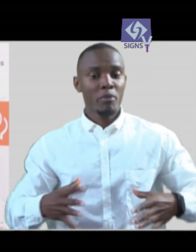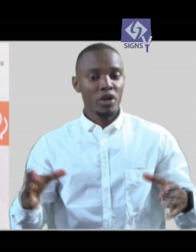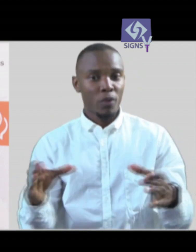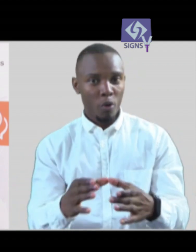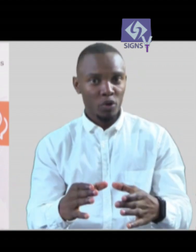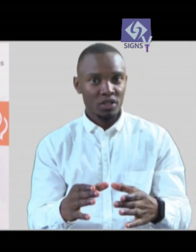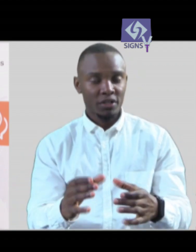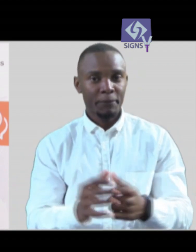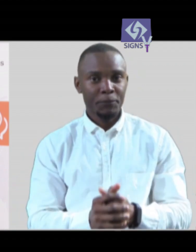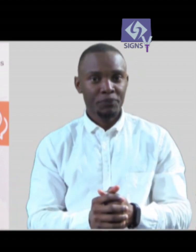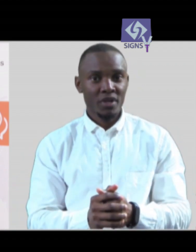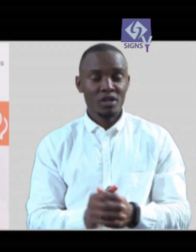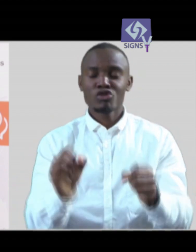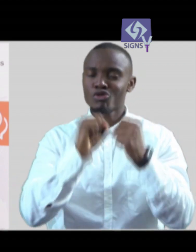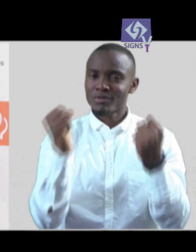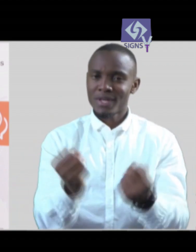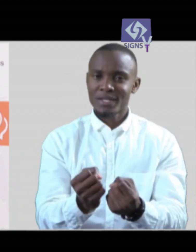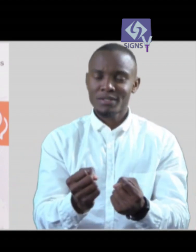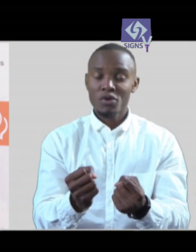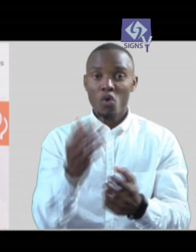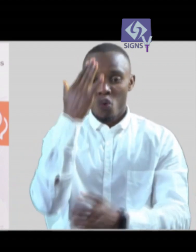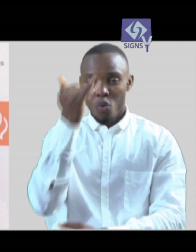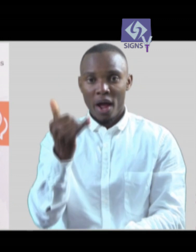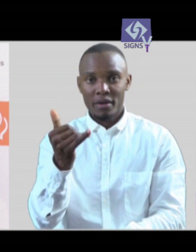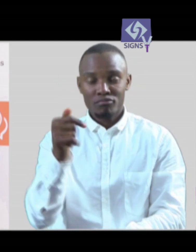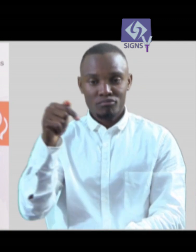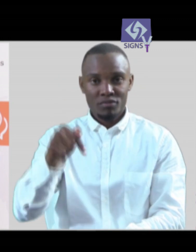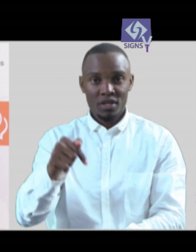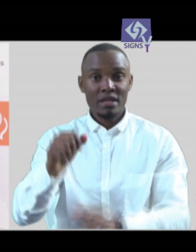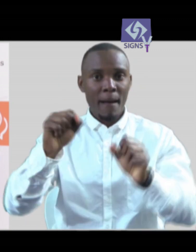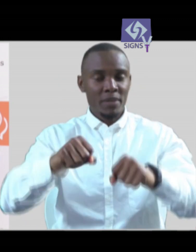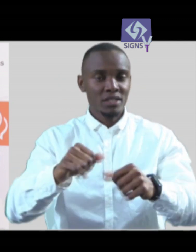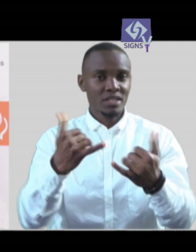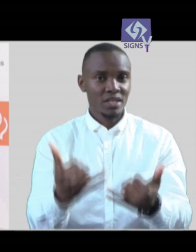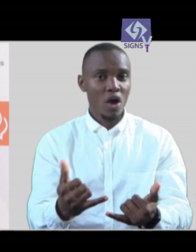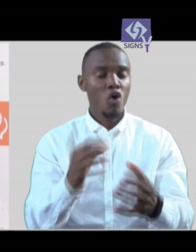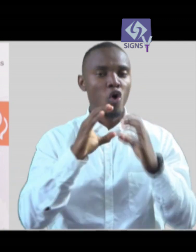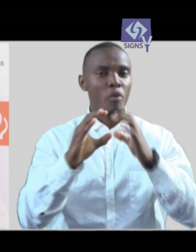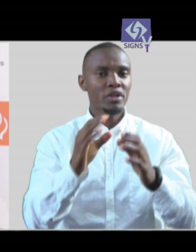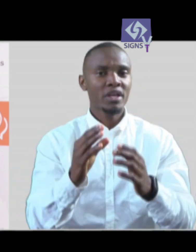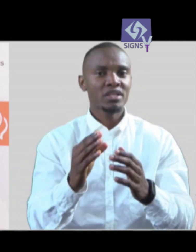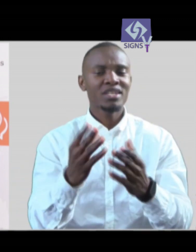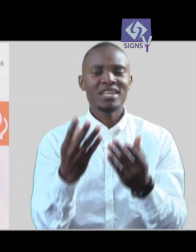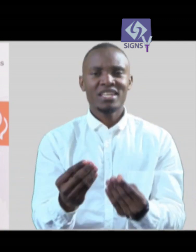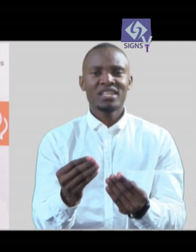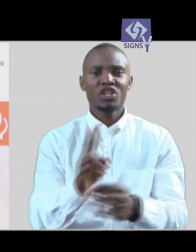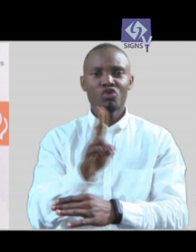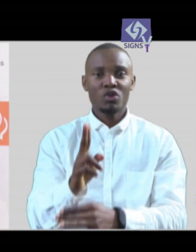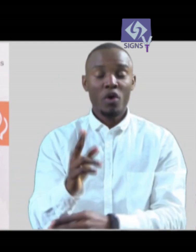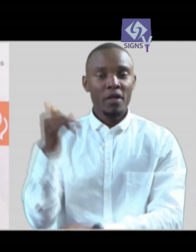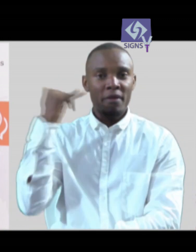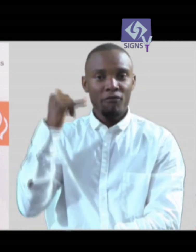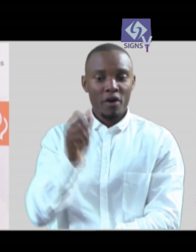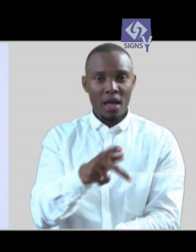we're gonna Krizito Ojimbo Muleka. I am the founder and managing director of Science Media